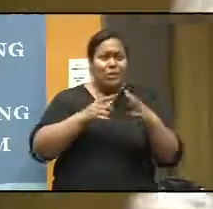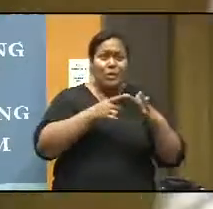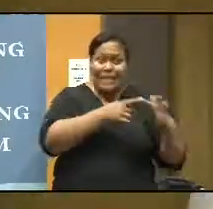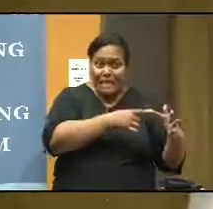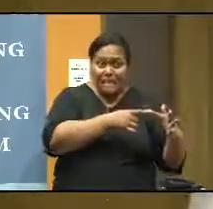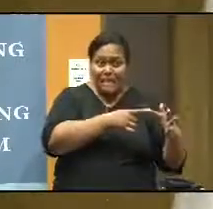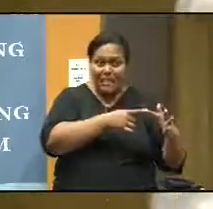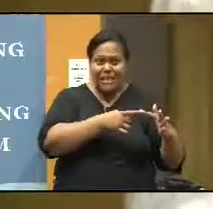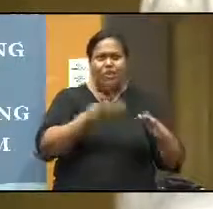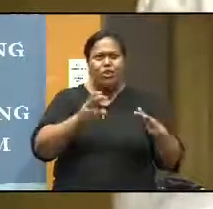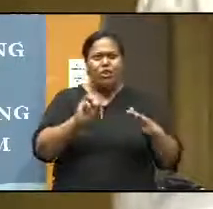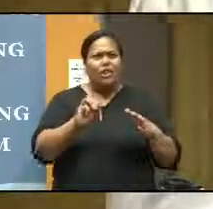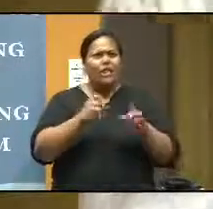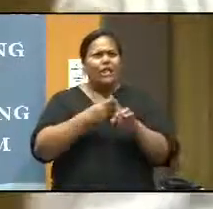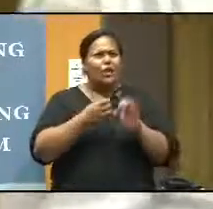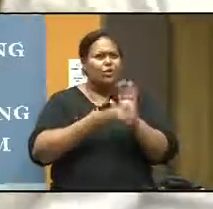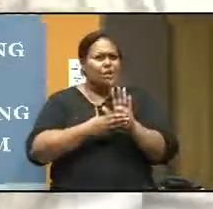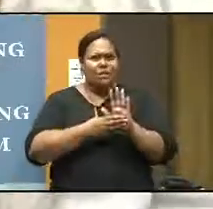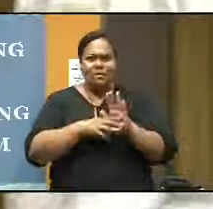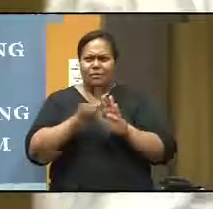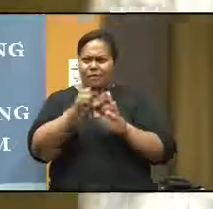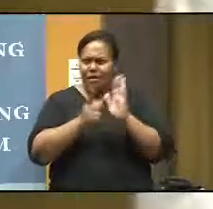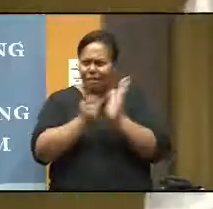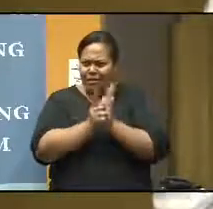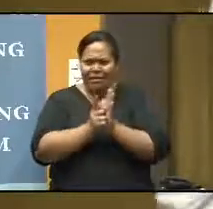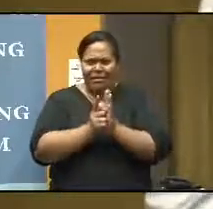Calculate my age, okay?